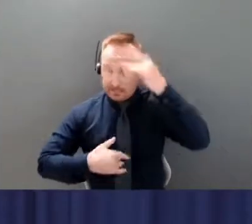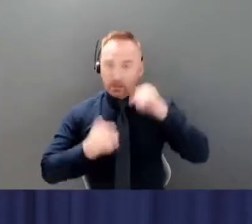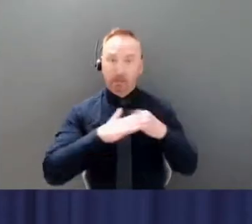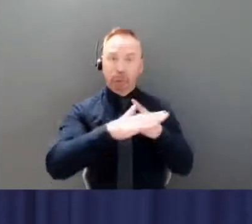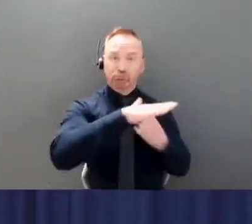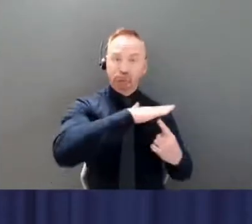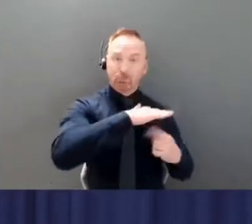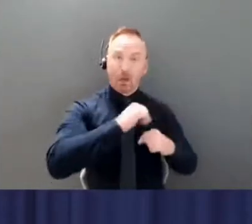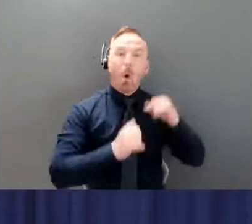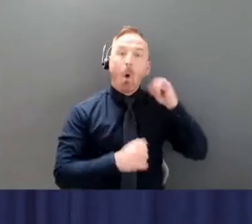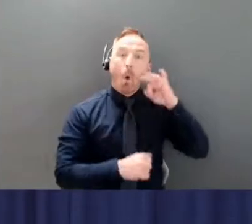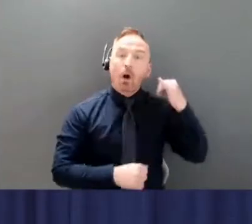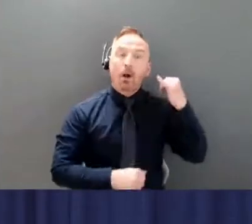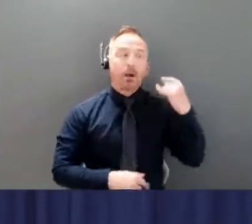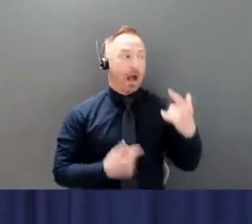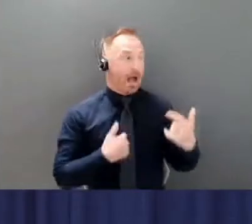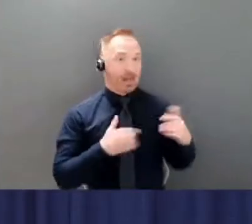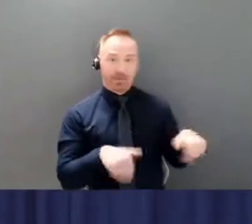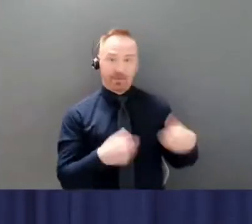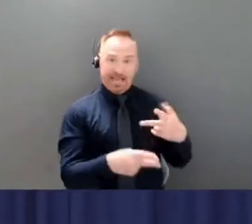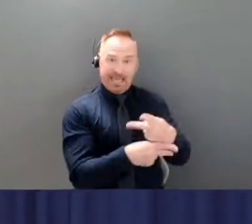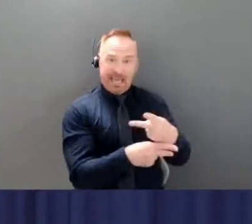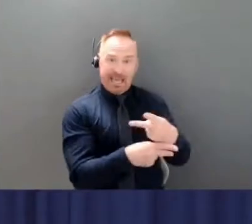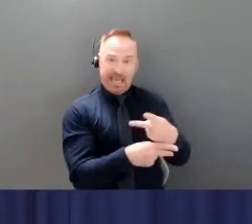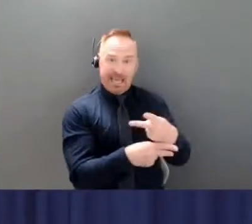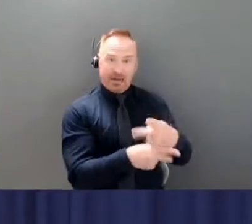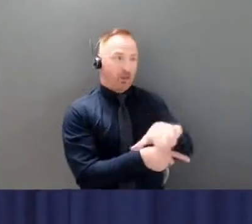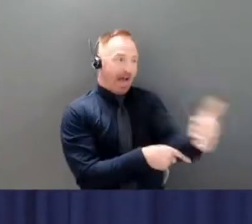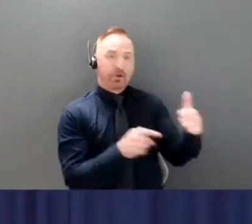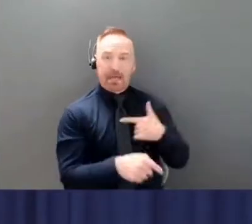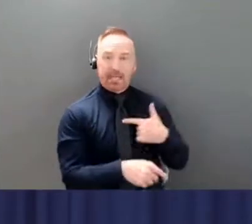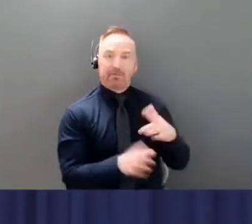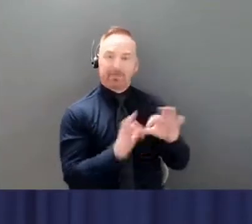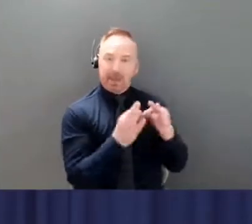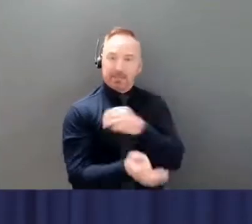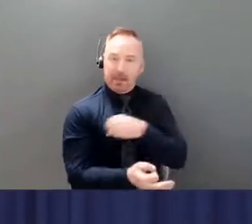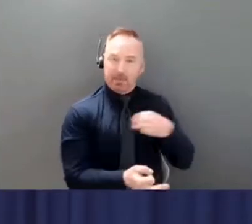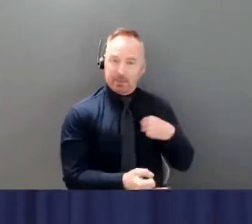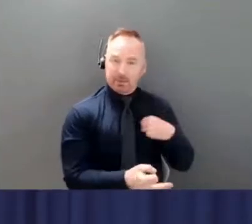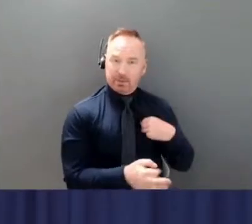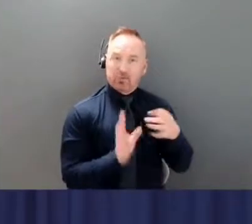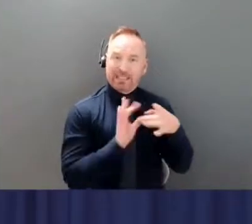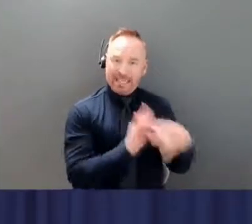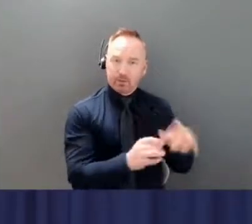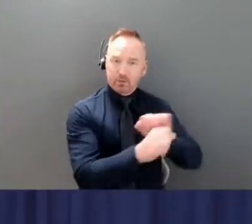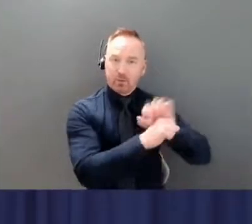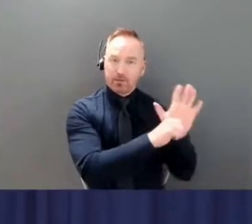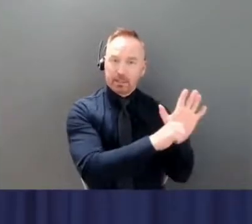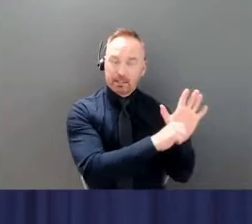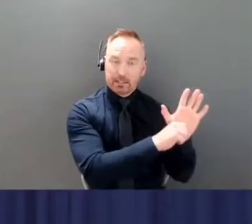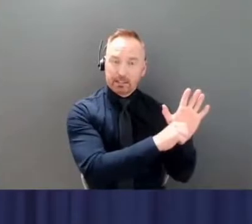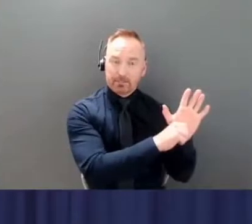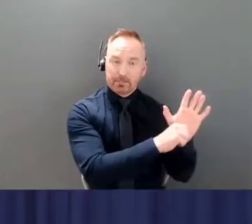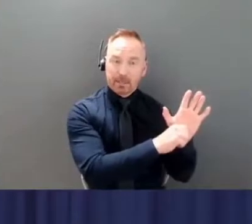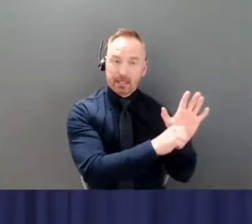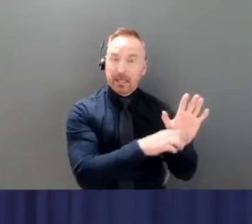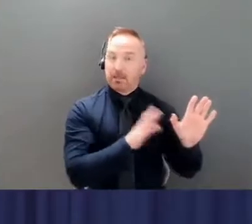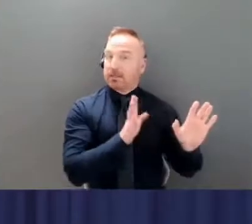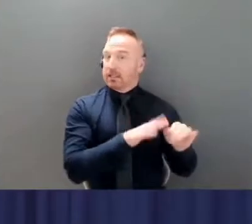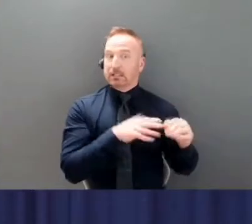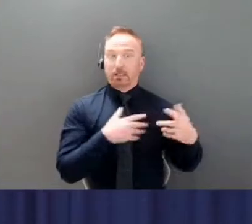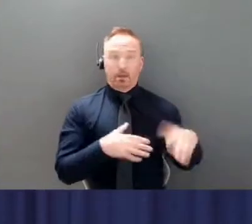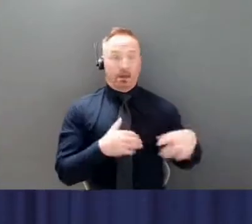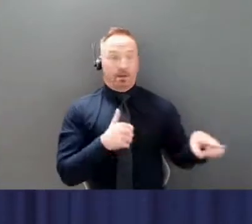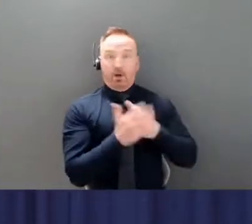caring for other household members due to COVID-19. This was one of the first programs that was introduced by our government